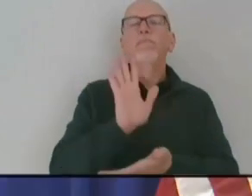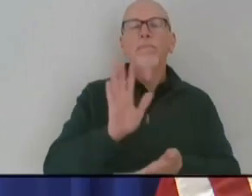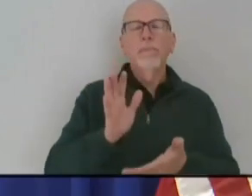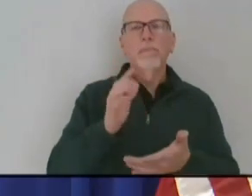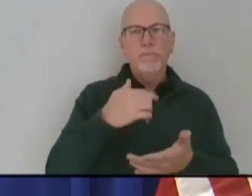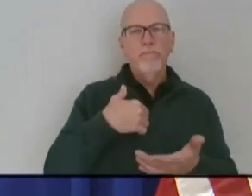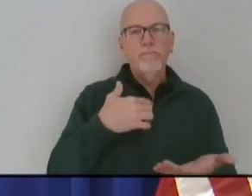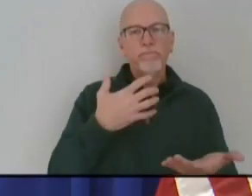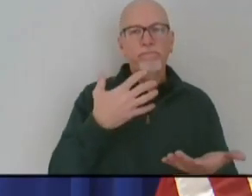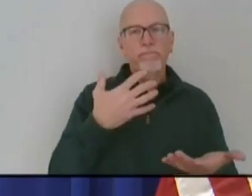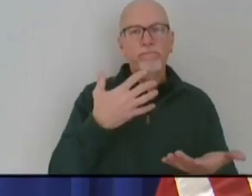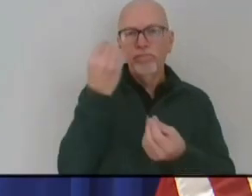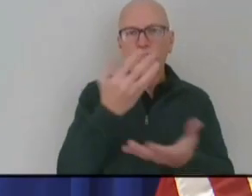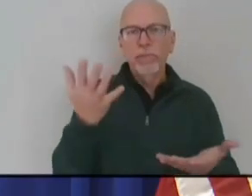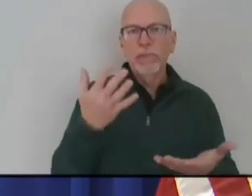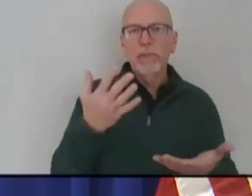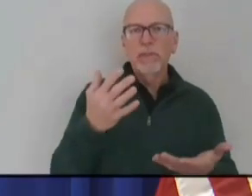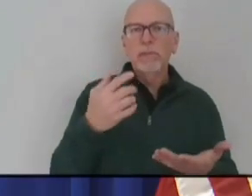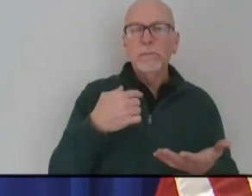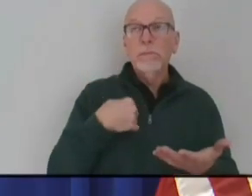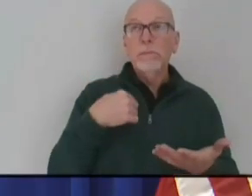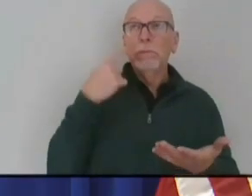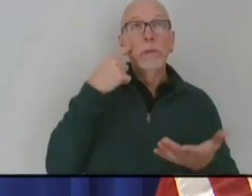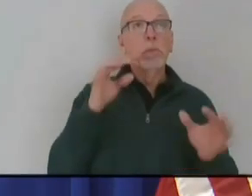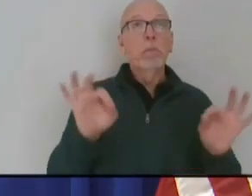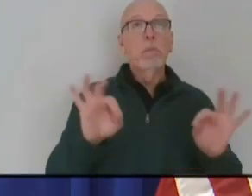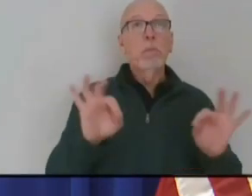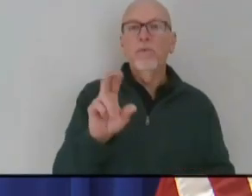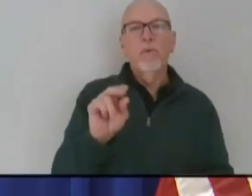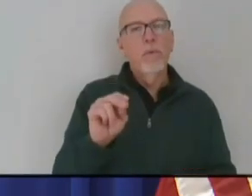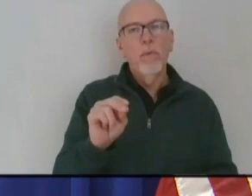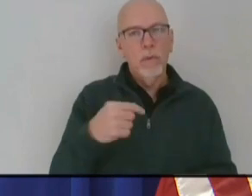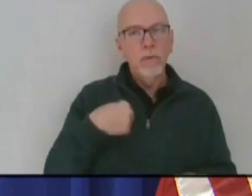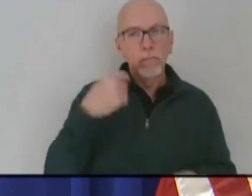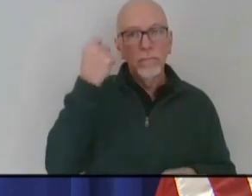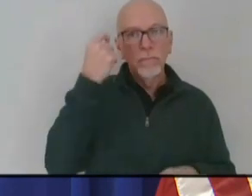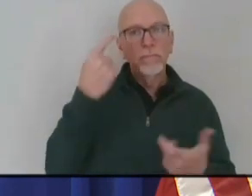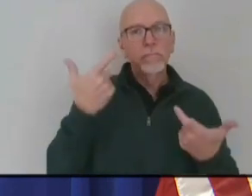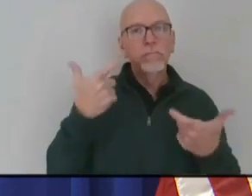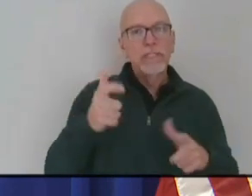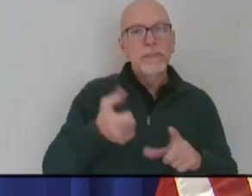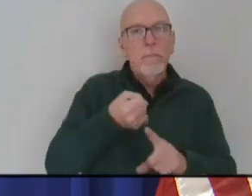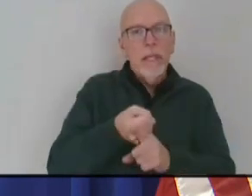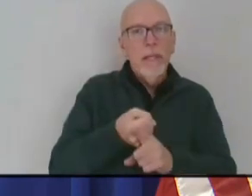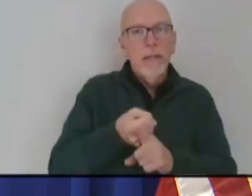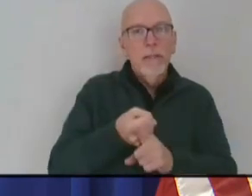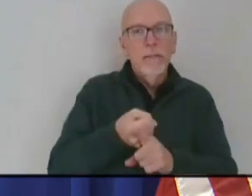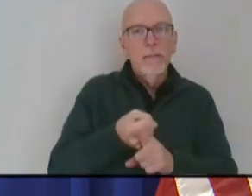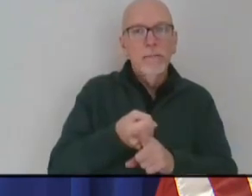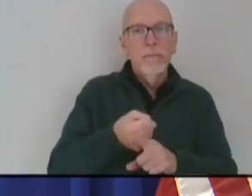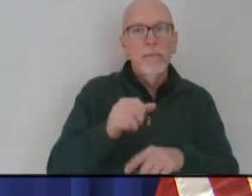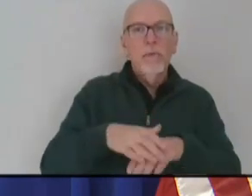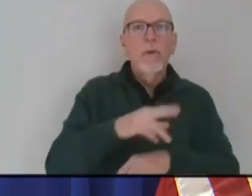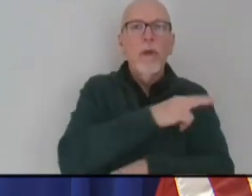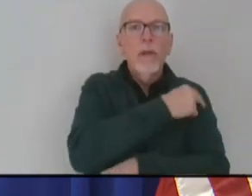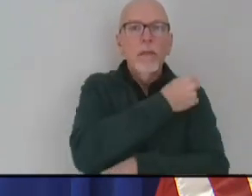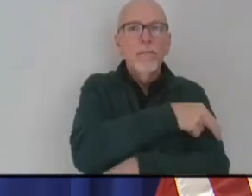I don't take lightly. I understand the impact this will have on our hospital